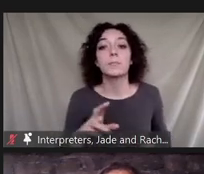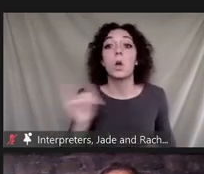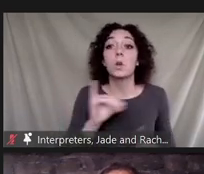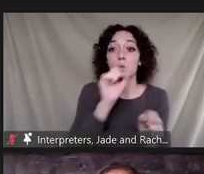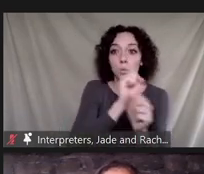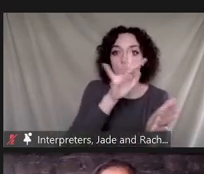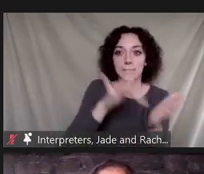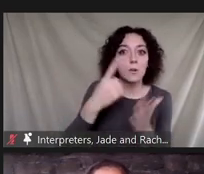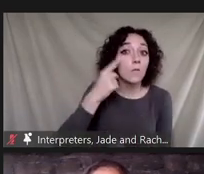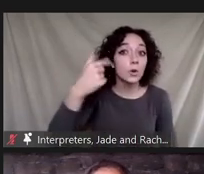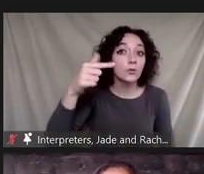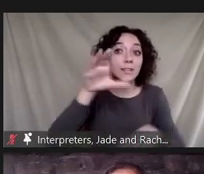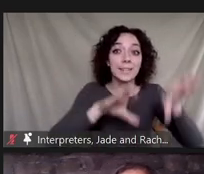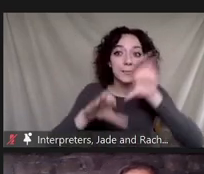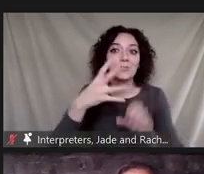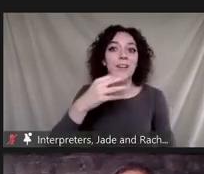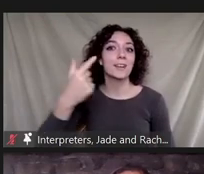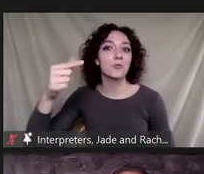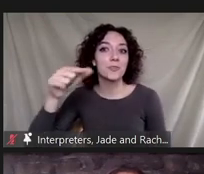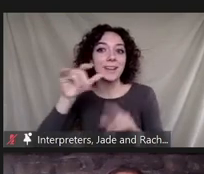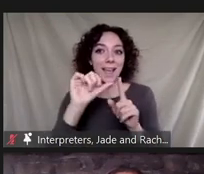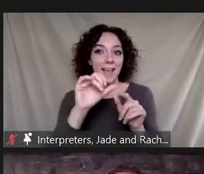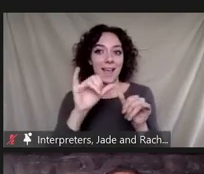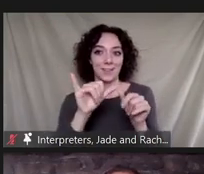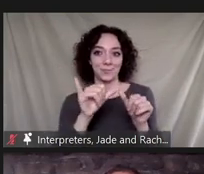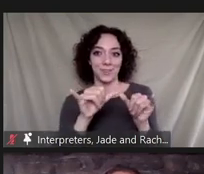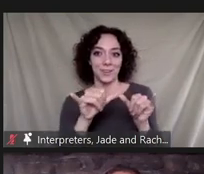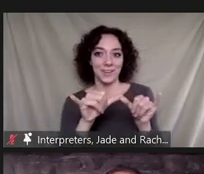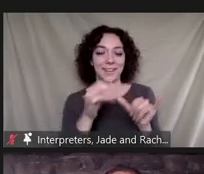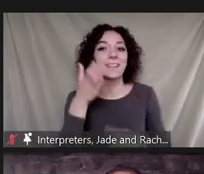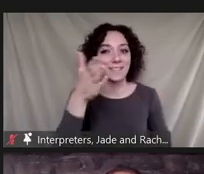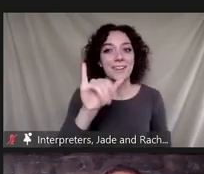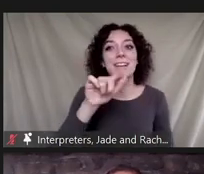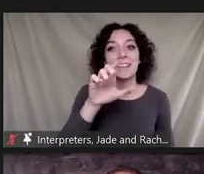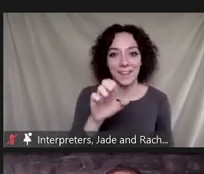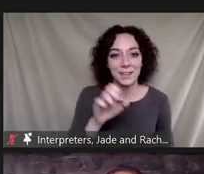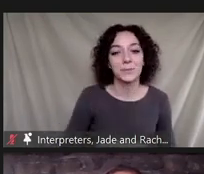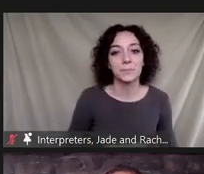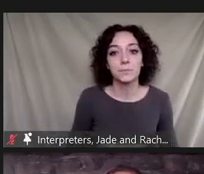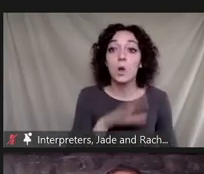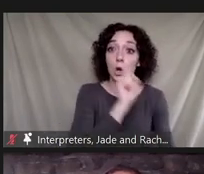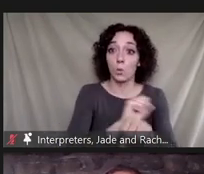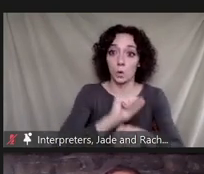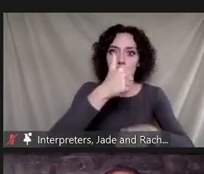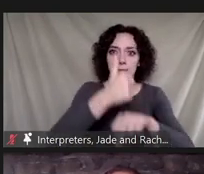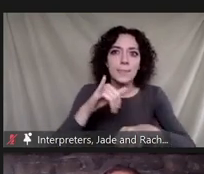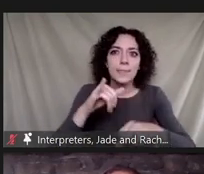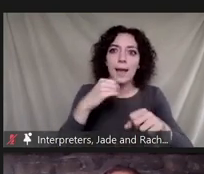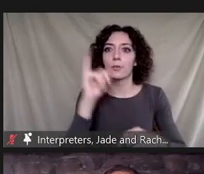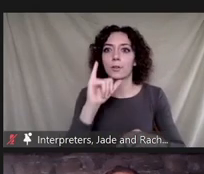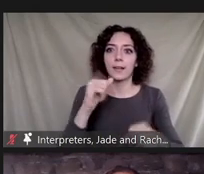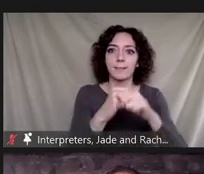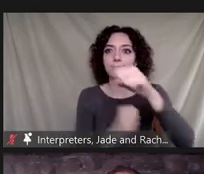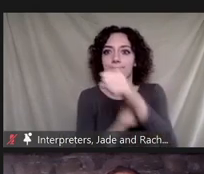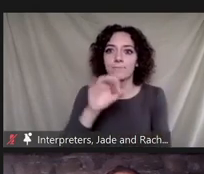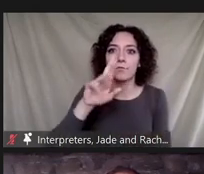chemistry and green engineering at yale her pioneering work established the fundamental framework for her field with her seminal publications on